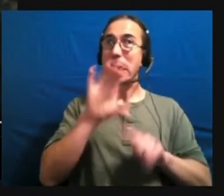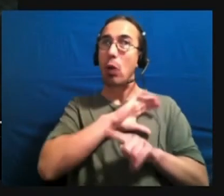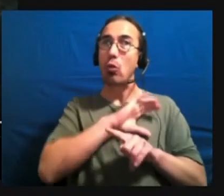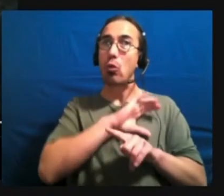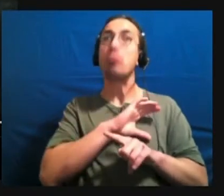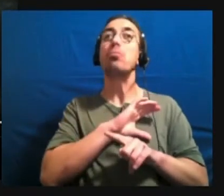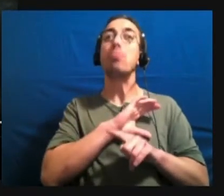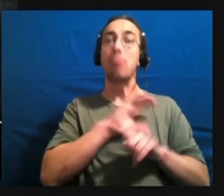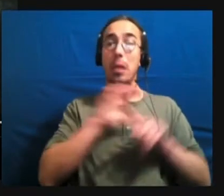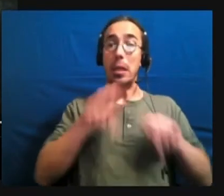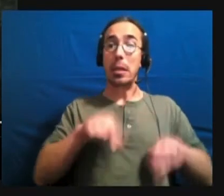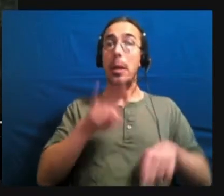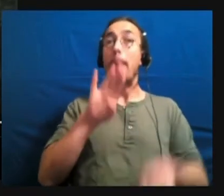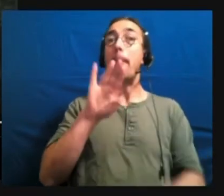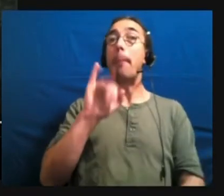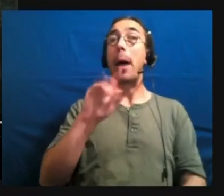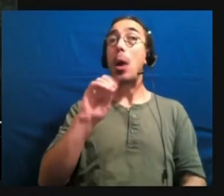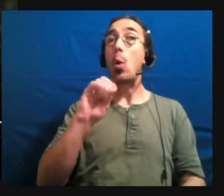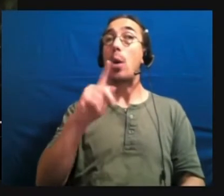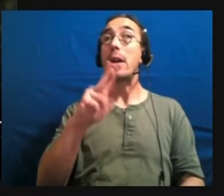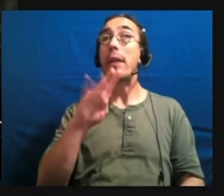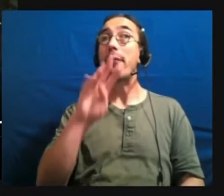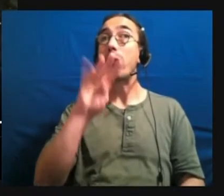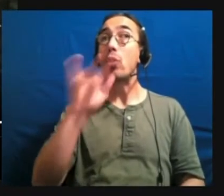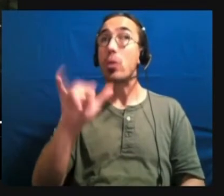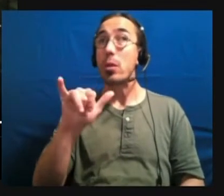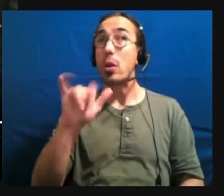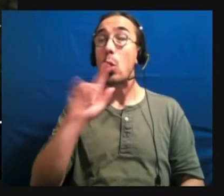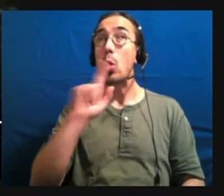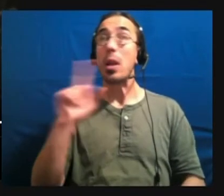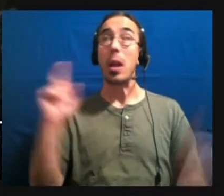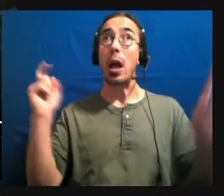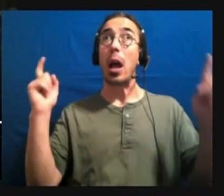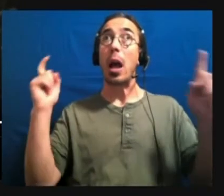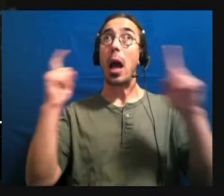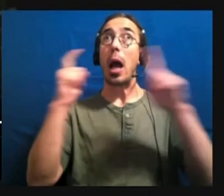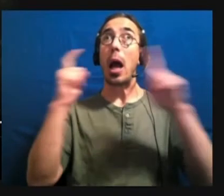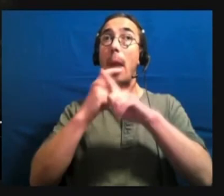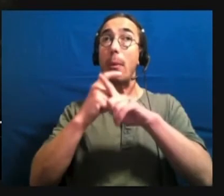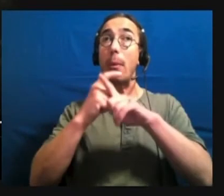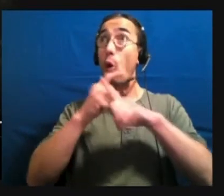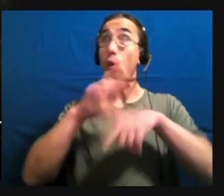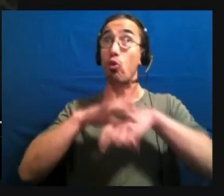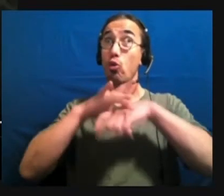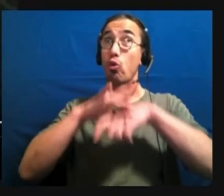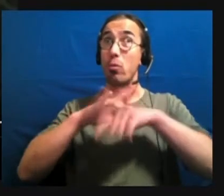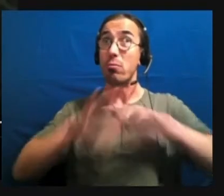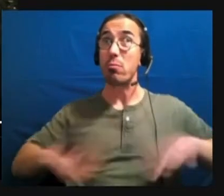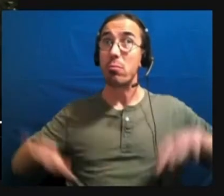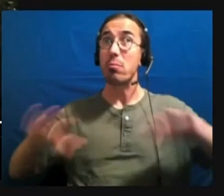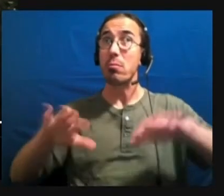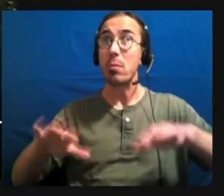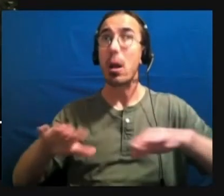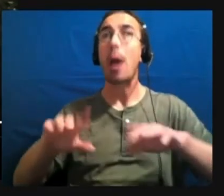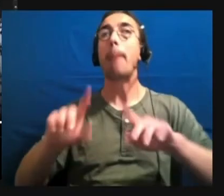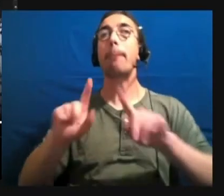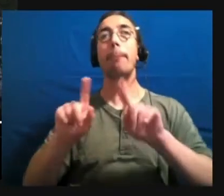biodiversity is not only the most complex aspect of our planet, but also the most vital.